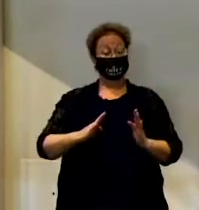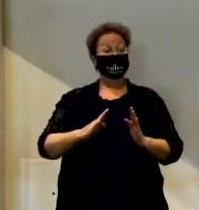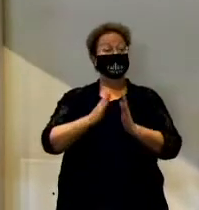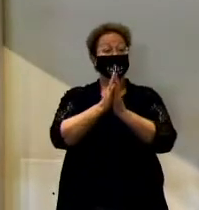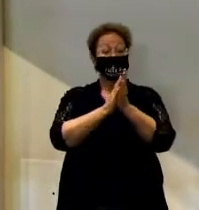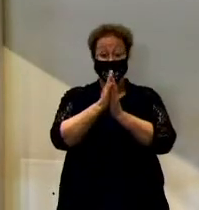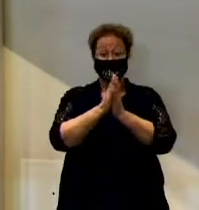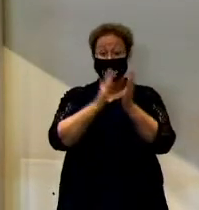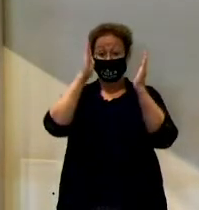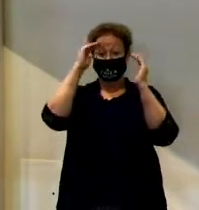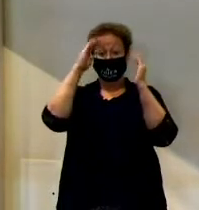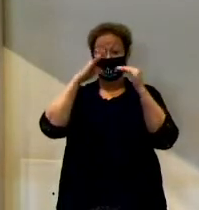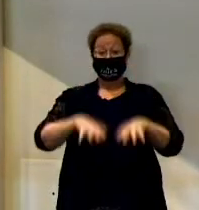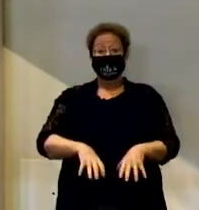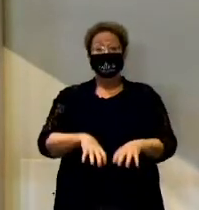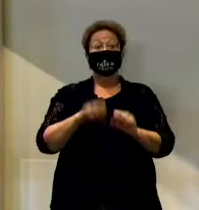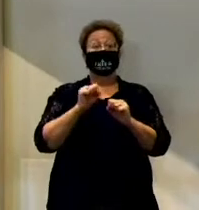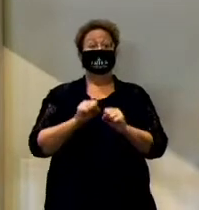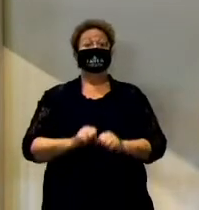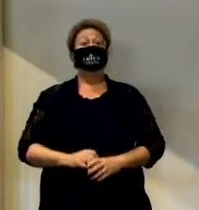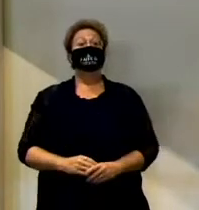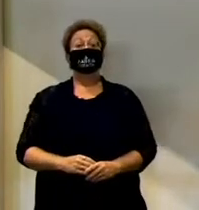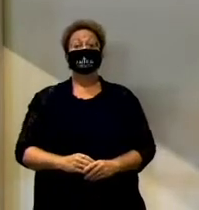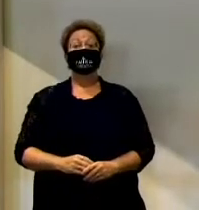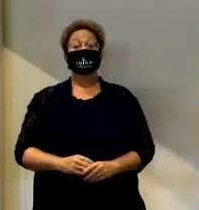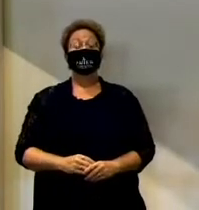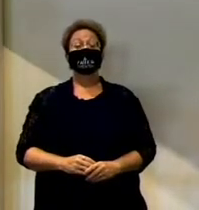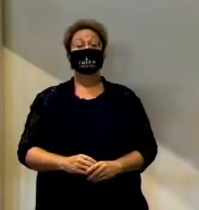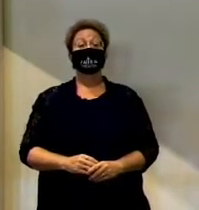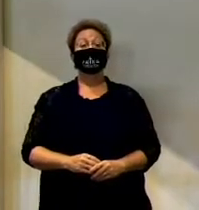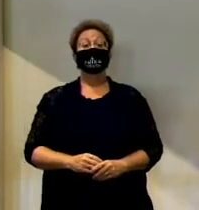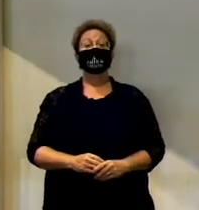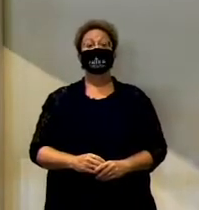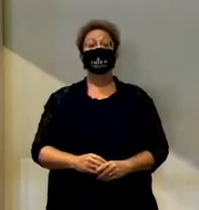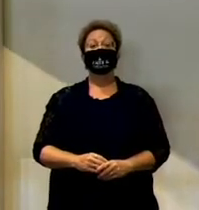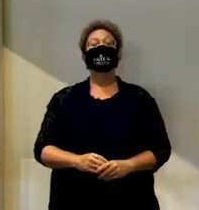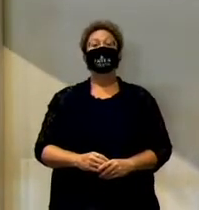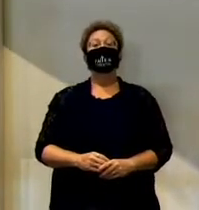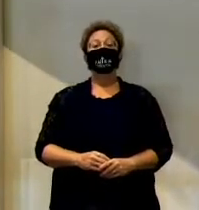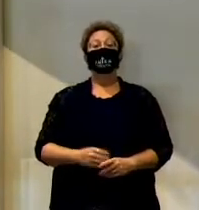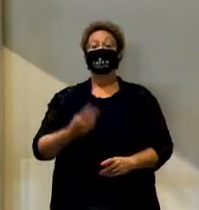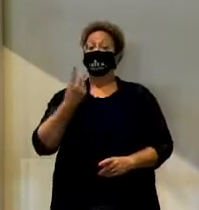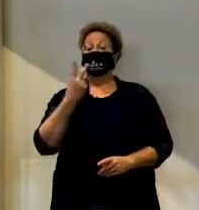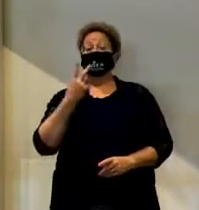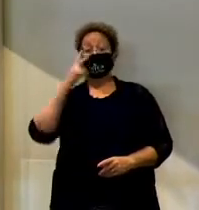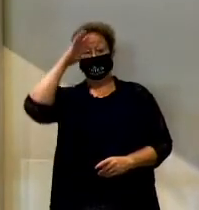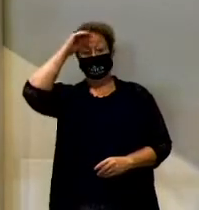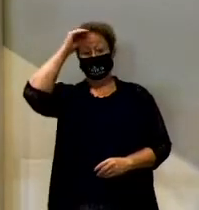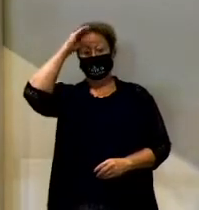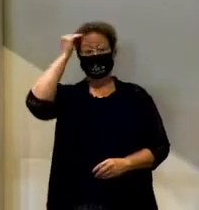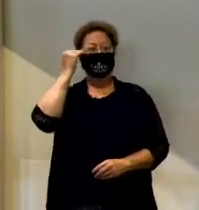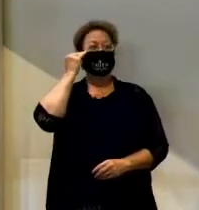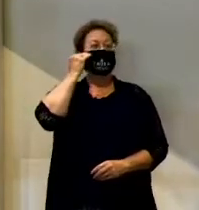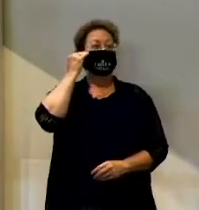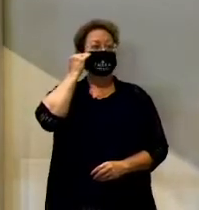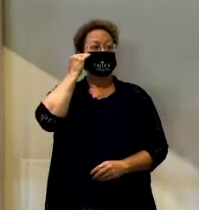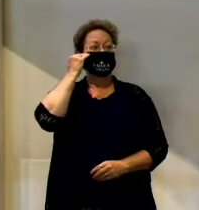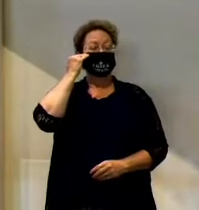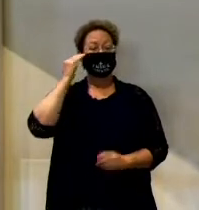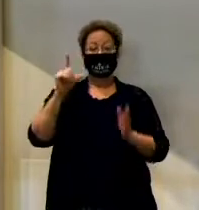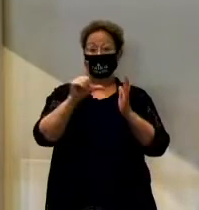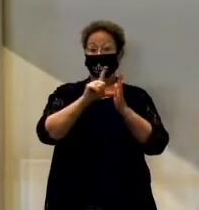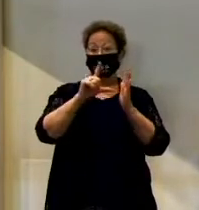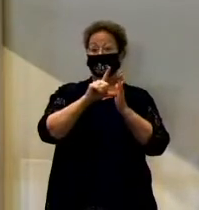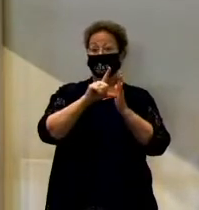that we cared for. Well, two weeks—let me back up a second. There were two boys that were actually in our Lutheran